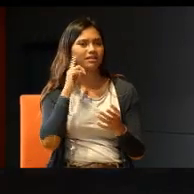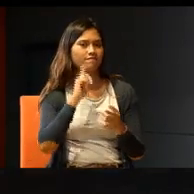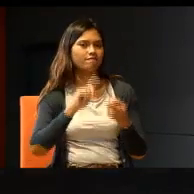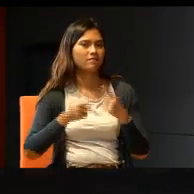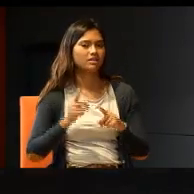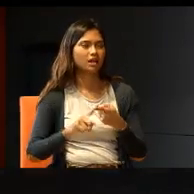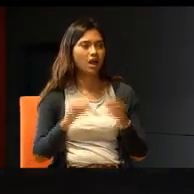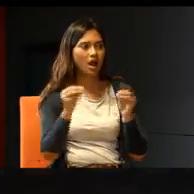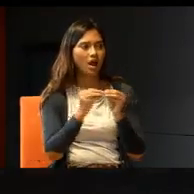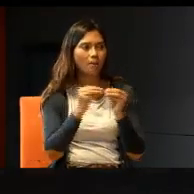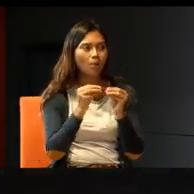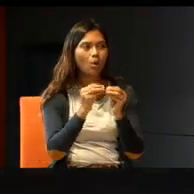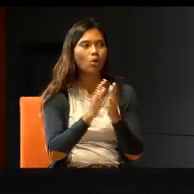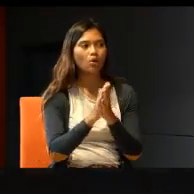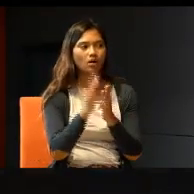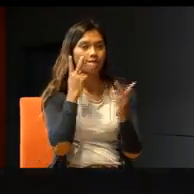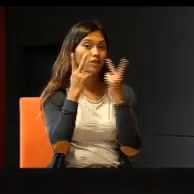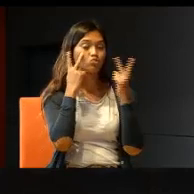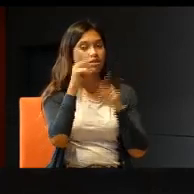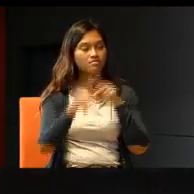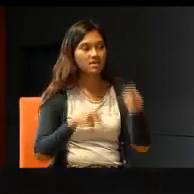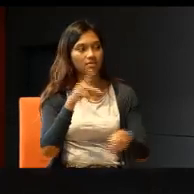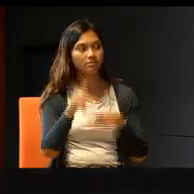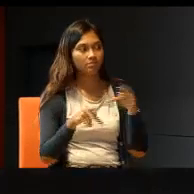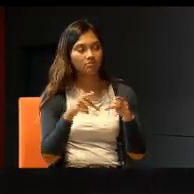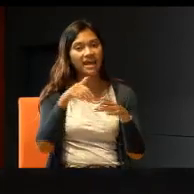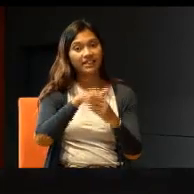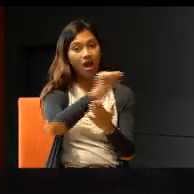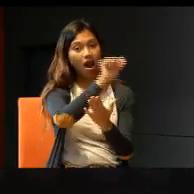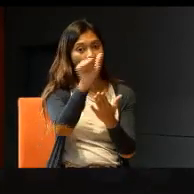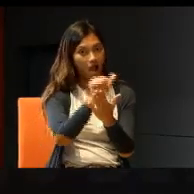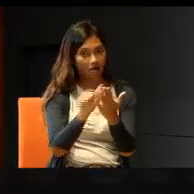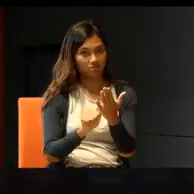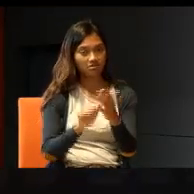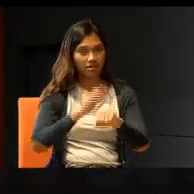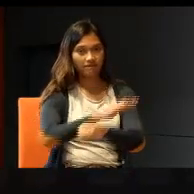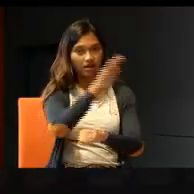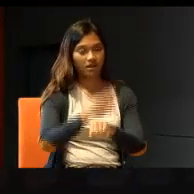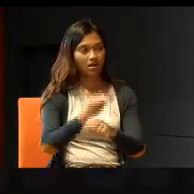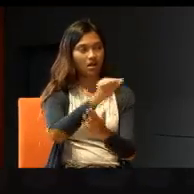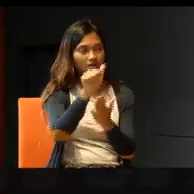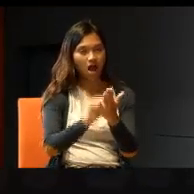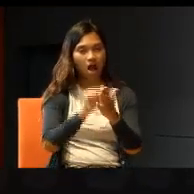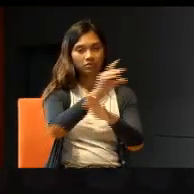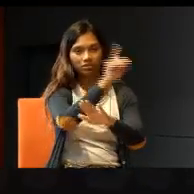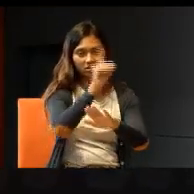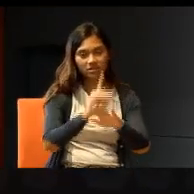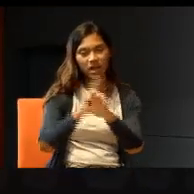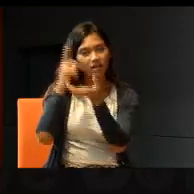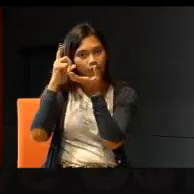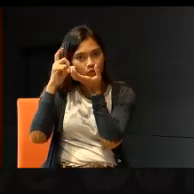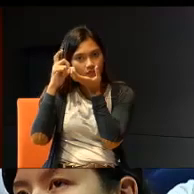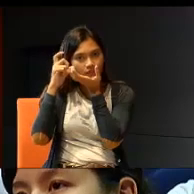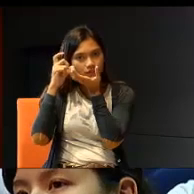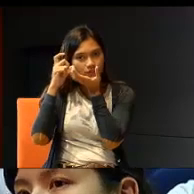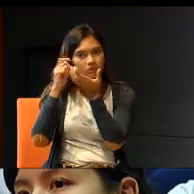more visual people in the arts, in the field of arts, design, photography, things like